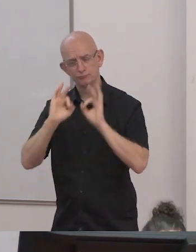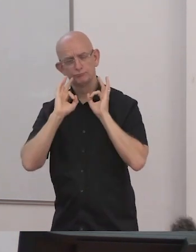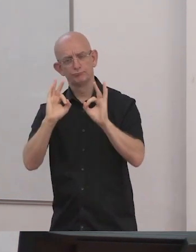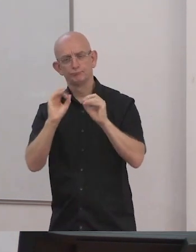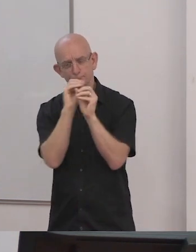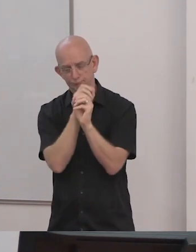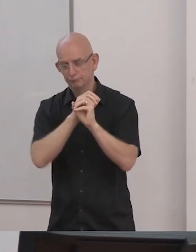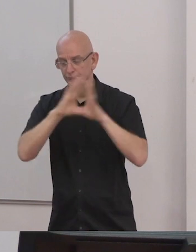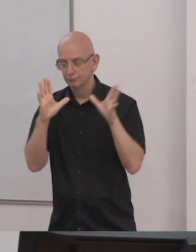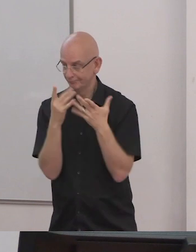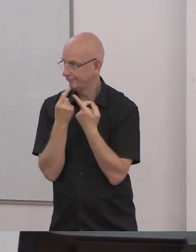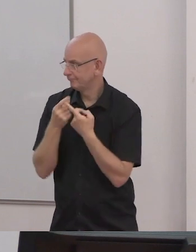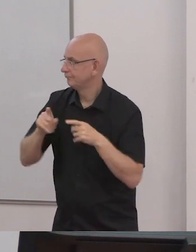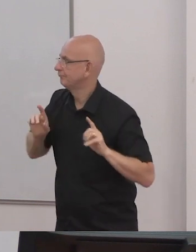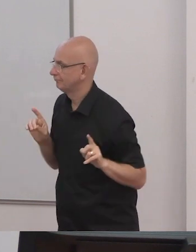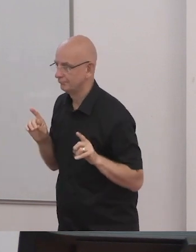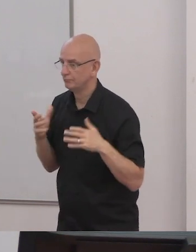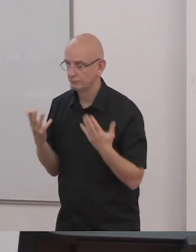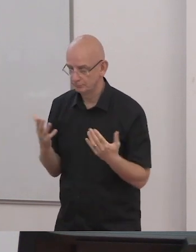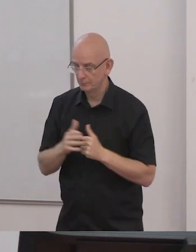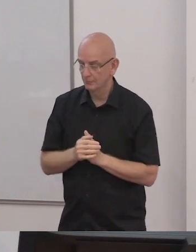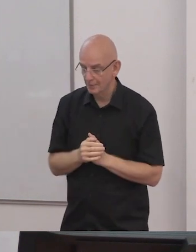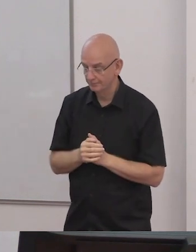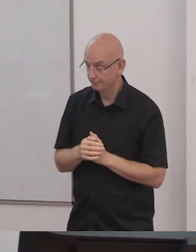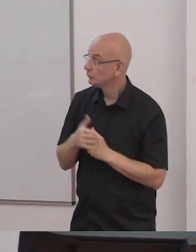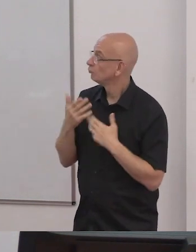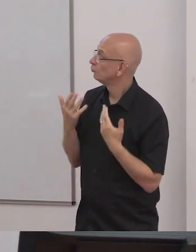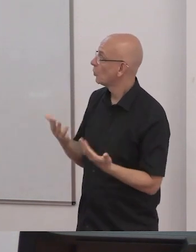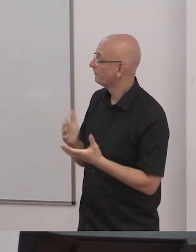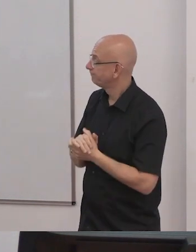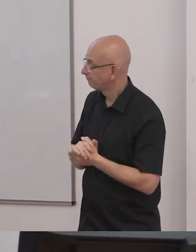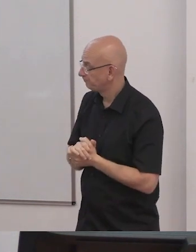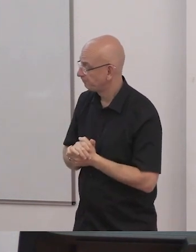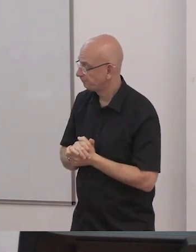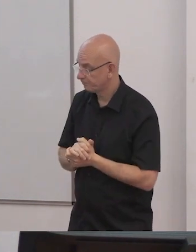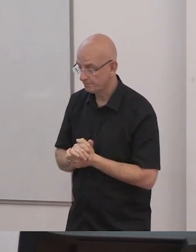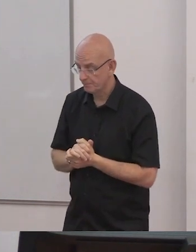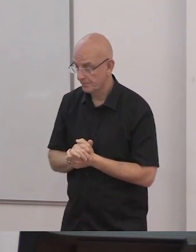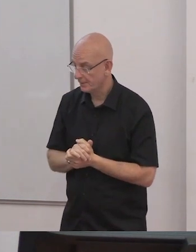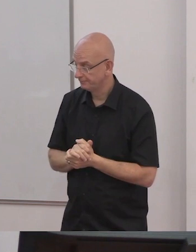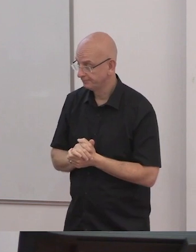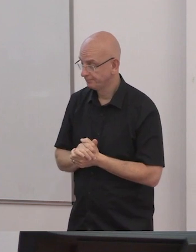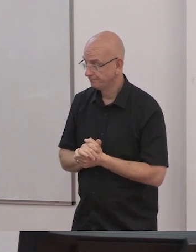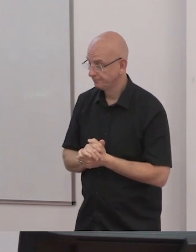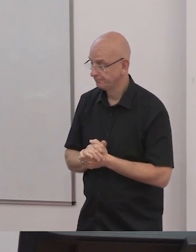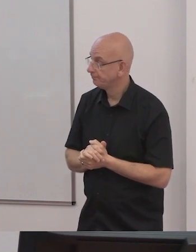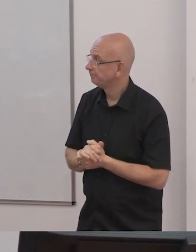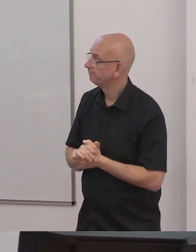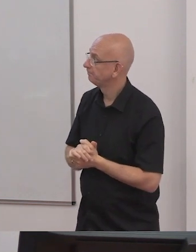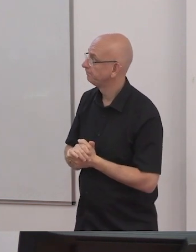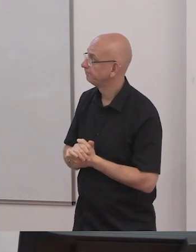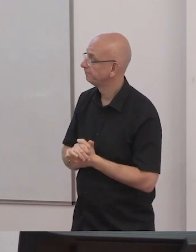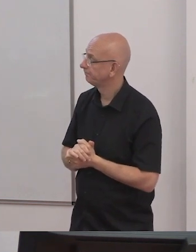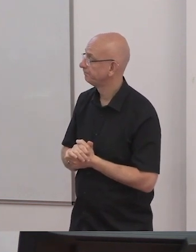what is the ideal so what